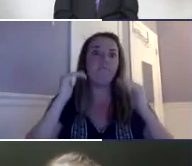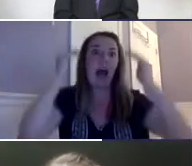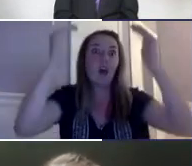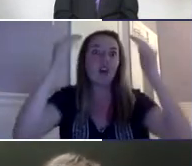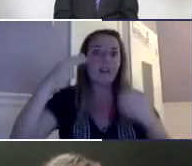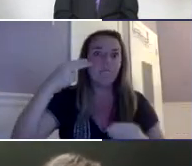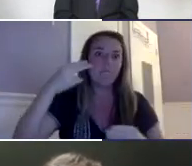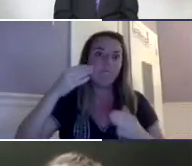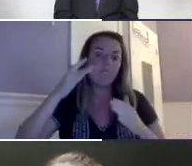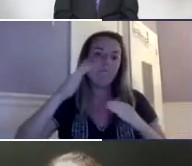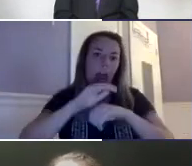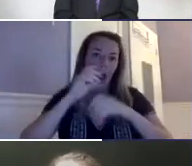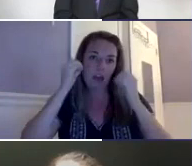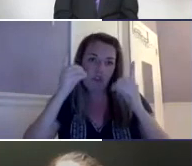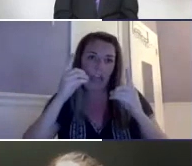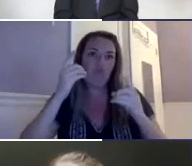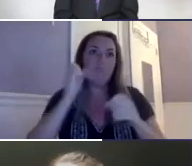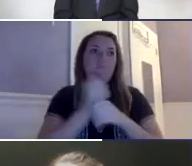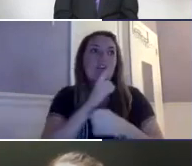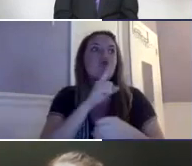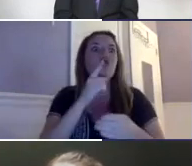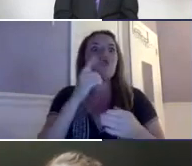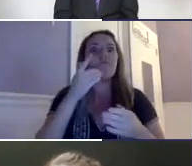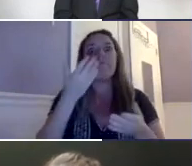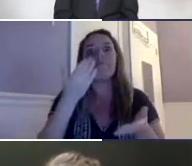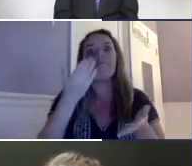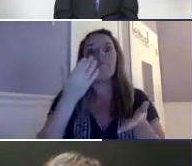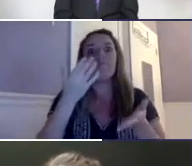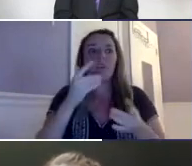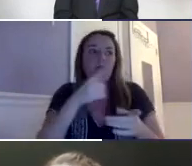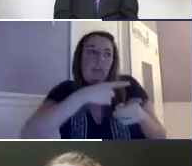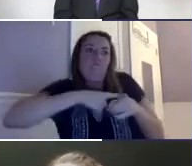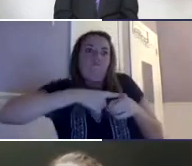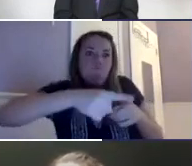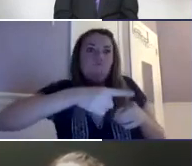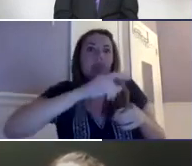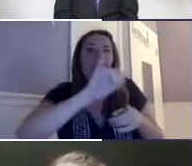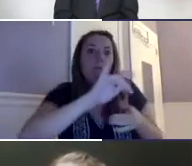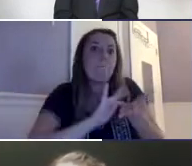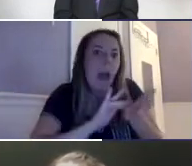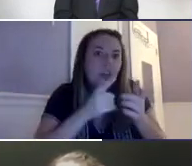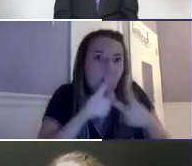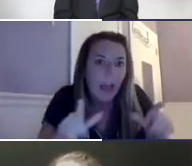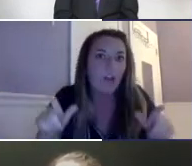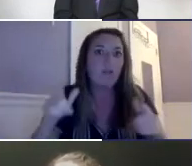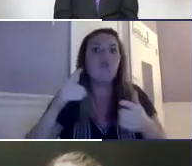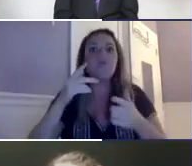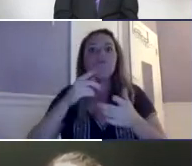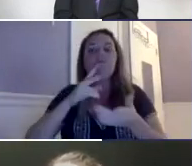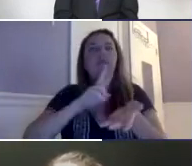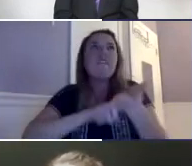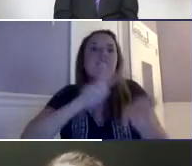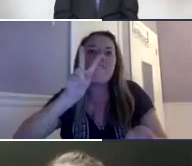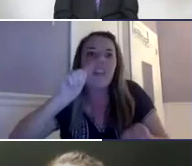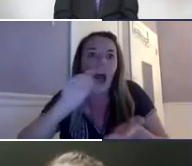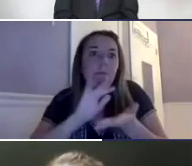qualified interpreter, especially in higher level academic education. You know, you need somebody who specializes